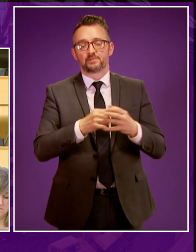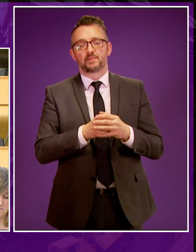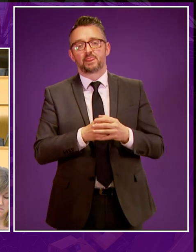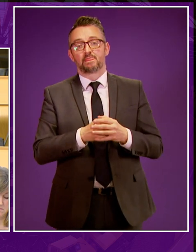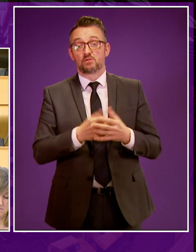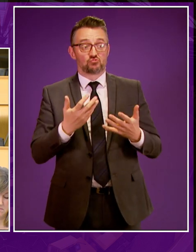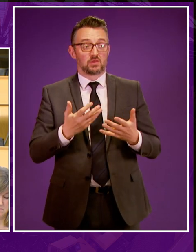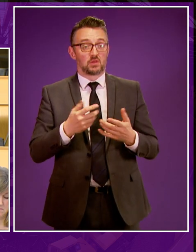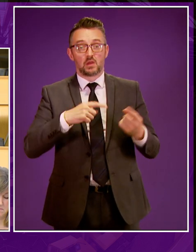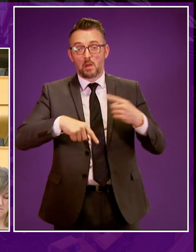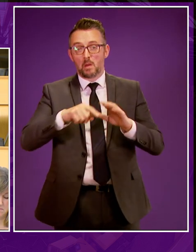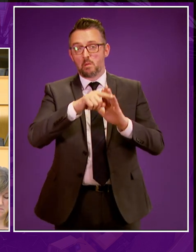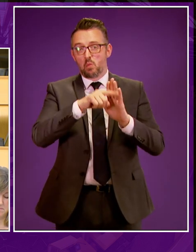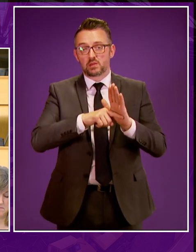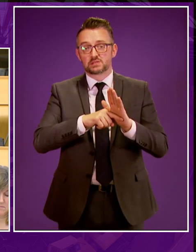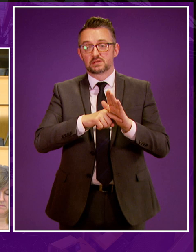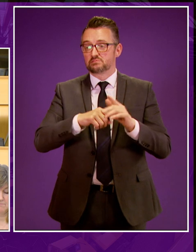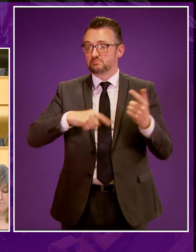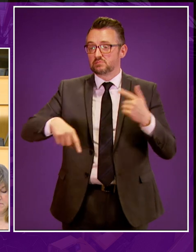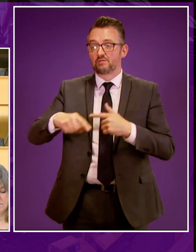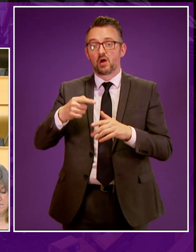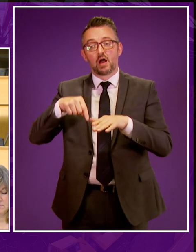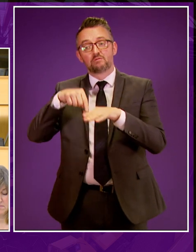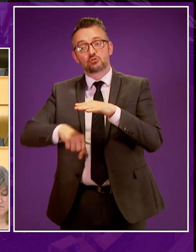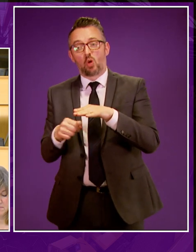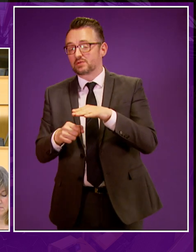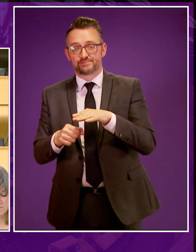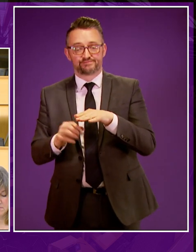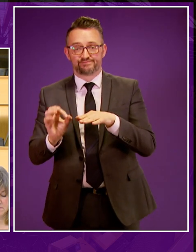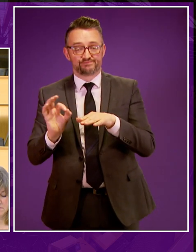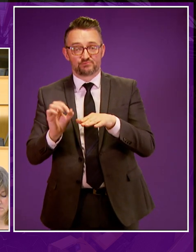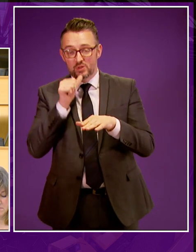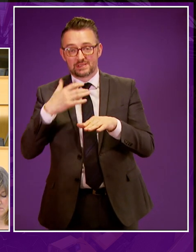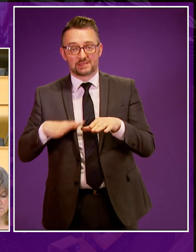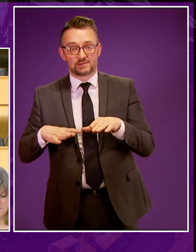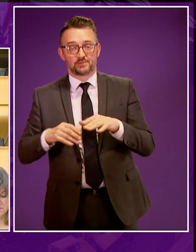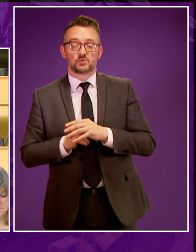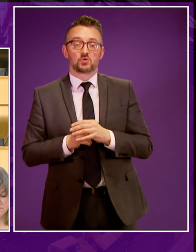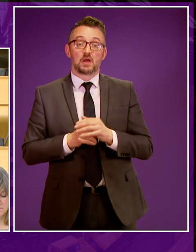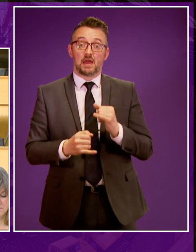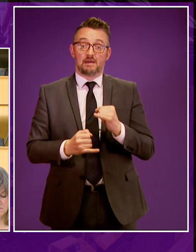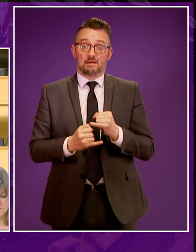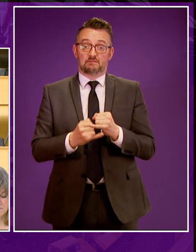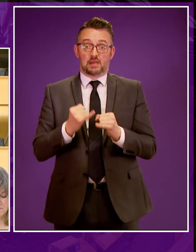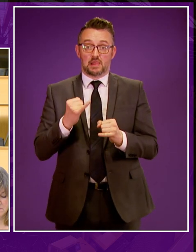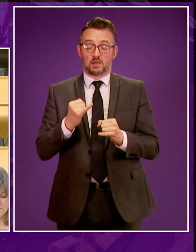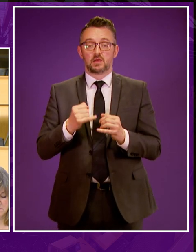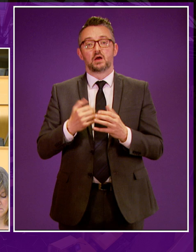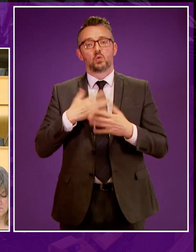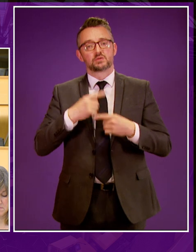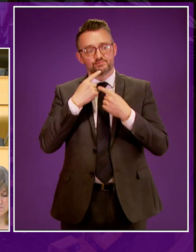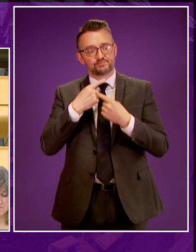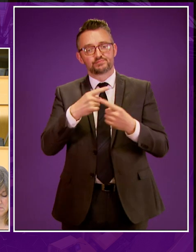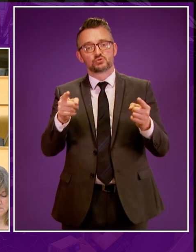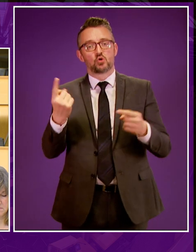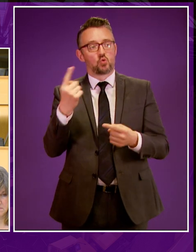is no place in policy or on the ground for fracking in Scotland. Finally, presiding officer, I'd like to pay tribute